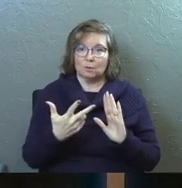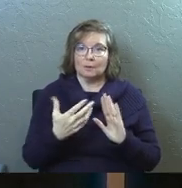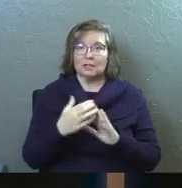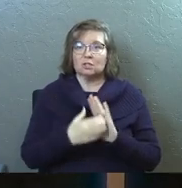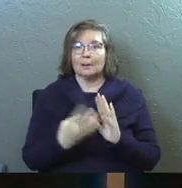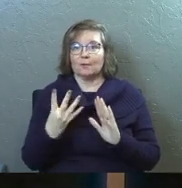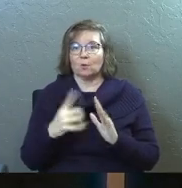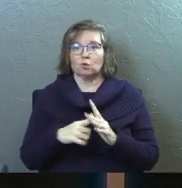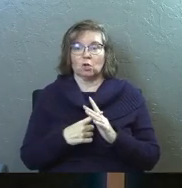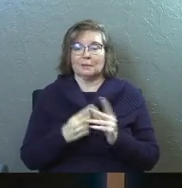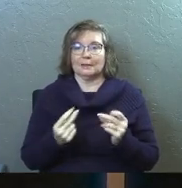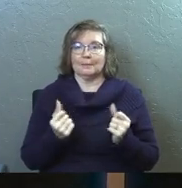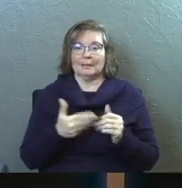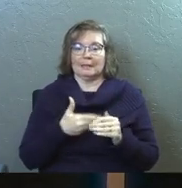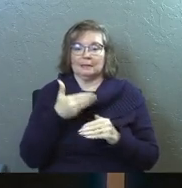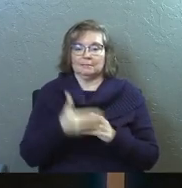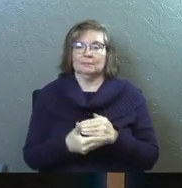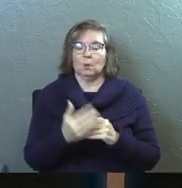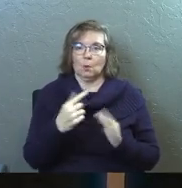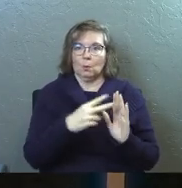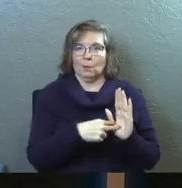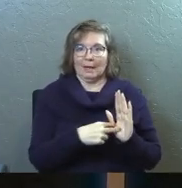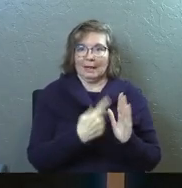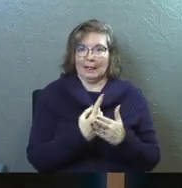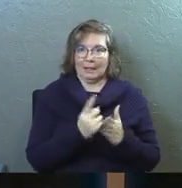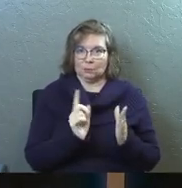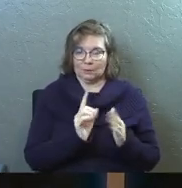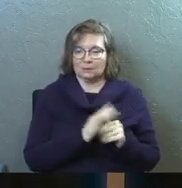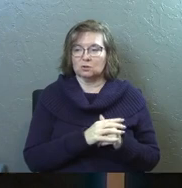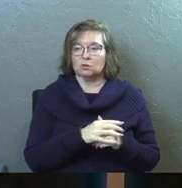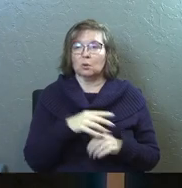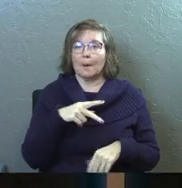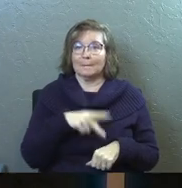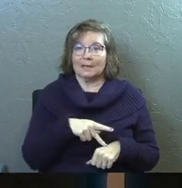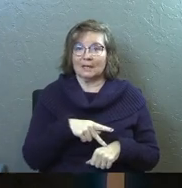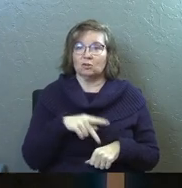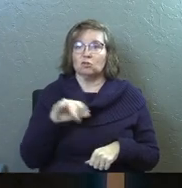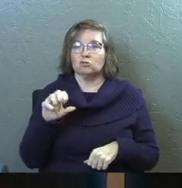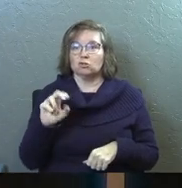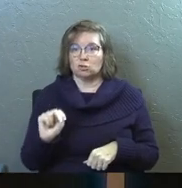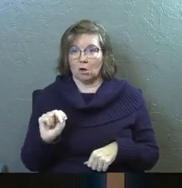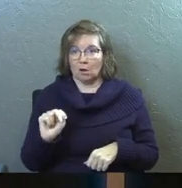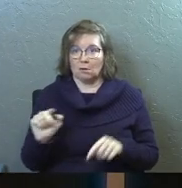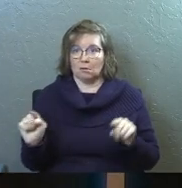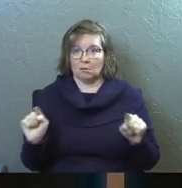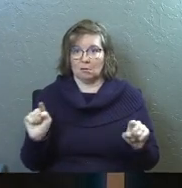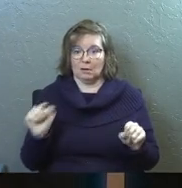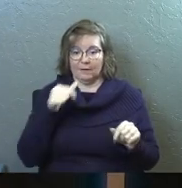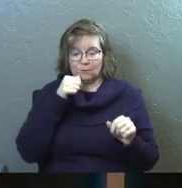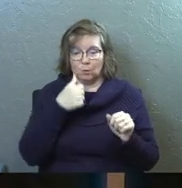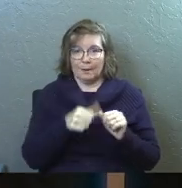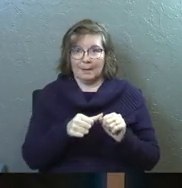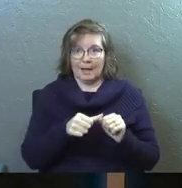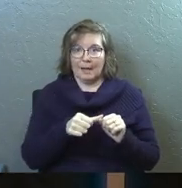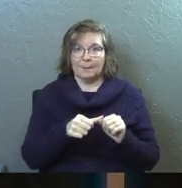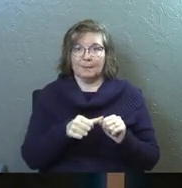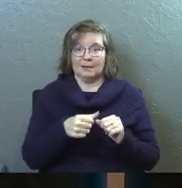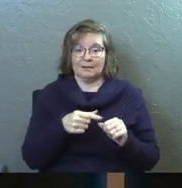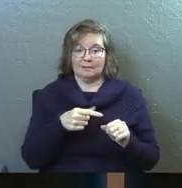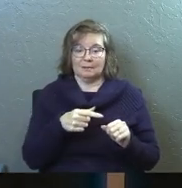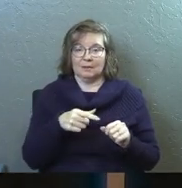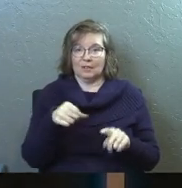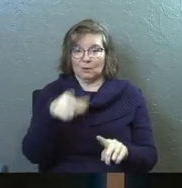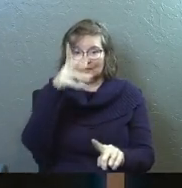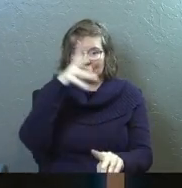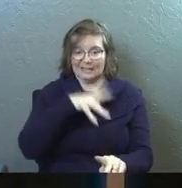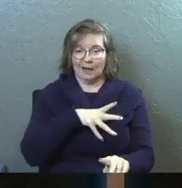picks up like immediately after the events of what we read last week. So Peter and John, if you remember, they healed